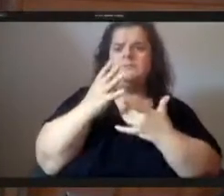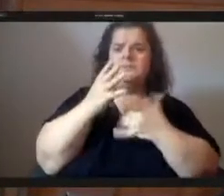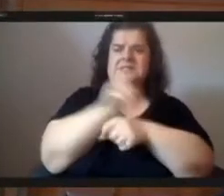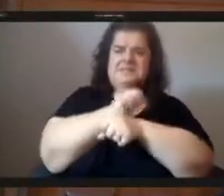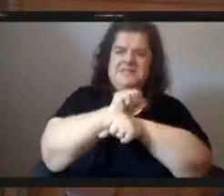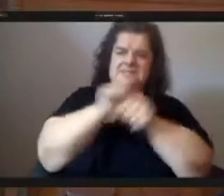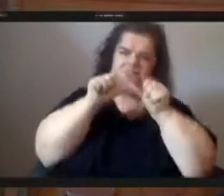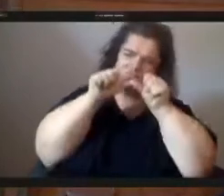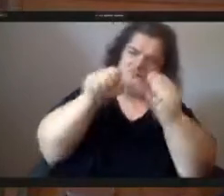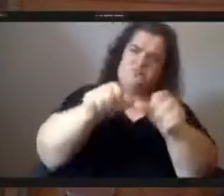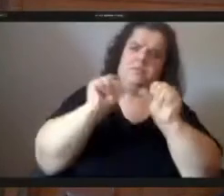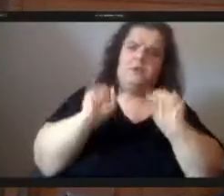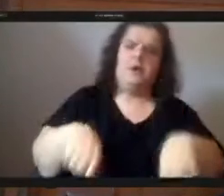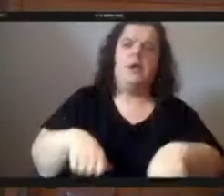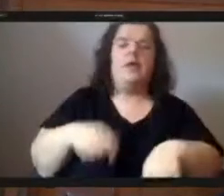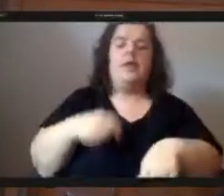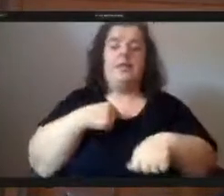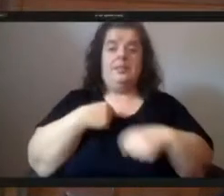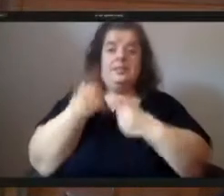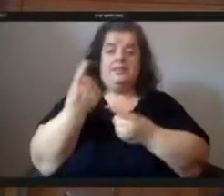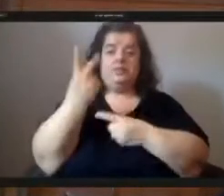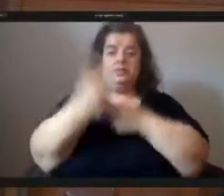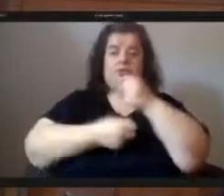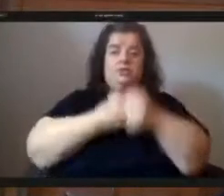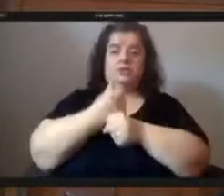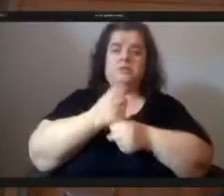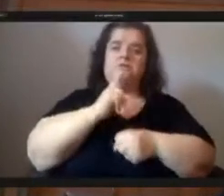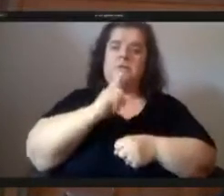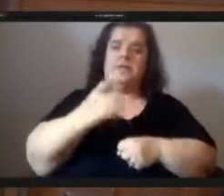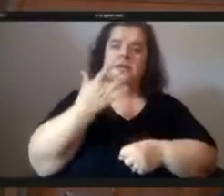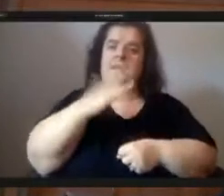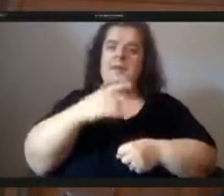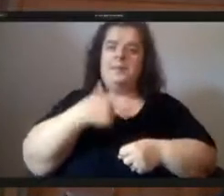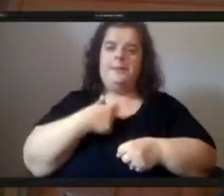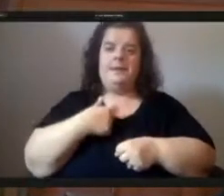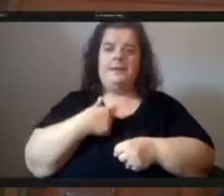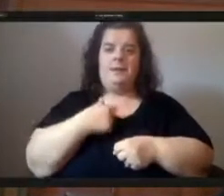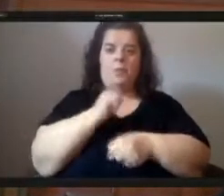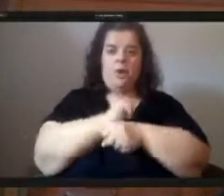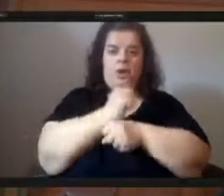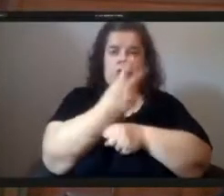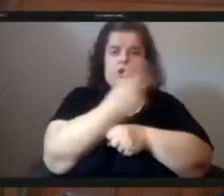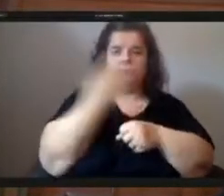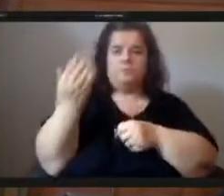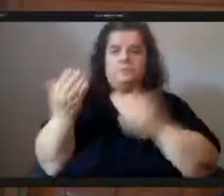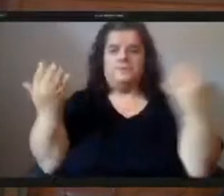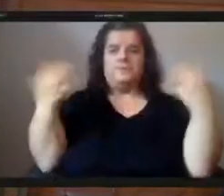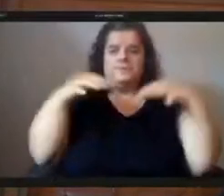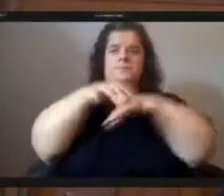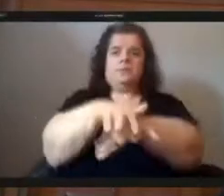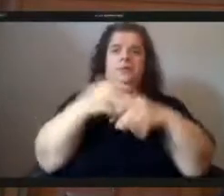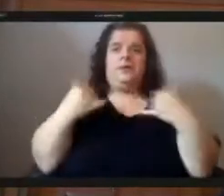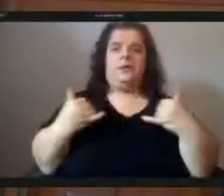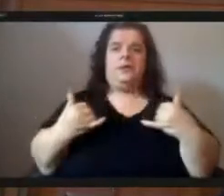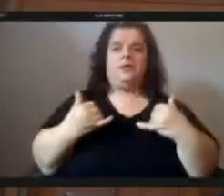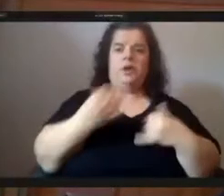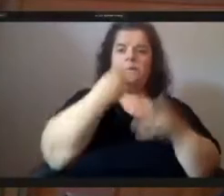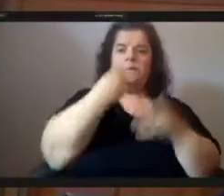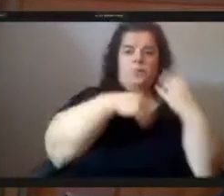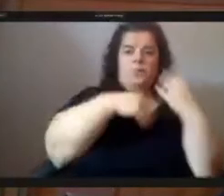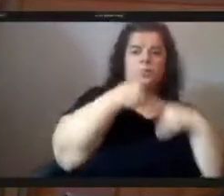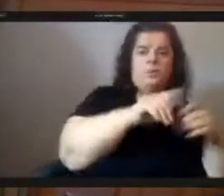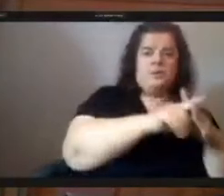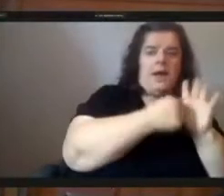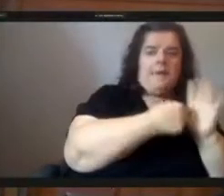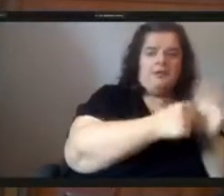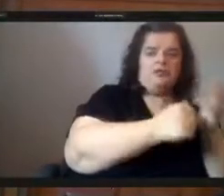the privilege of working on two efforts that are really converging here today the pittsburgh food equity ambassadors program at the pittsburgh food